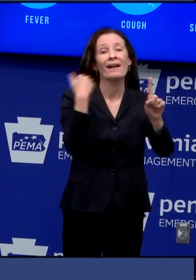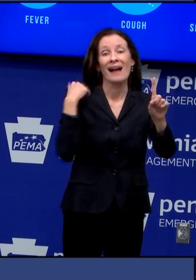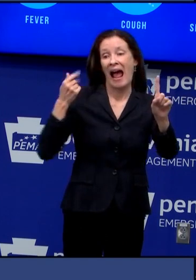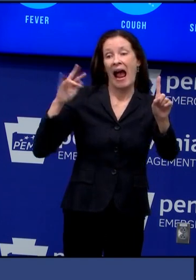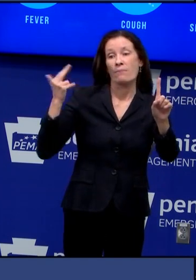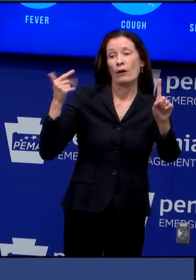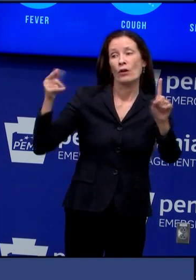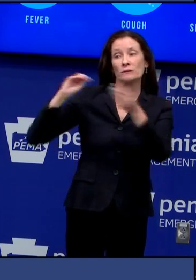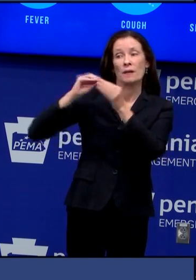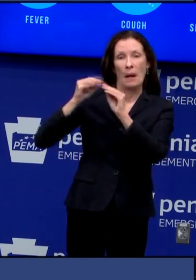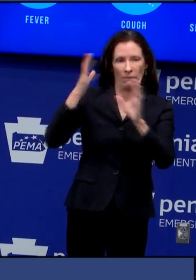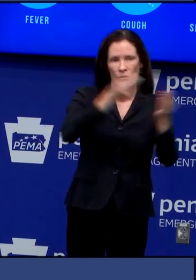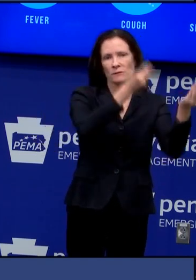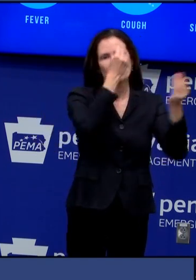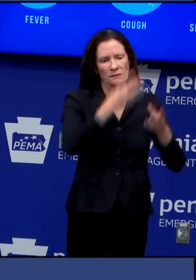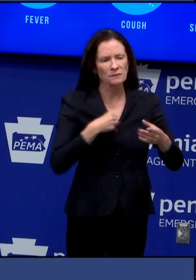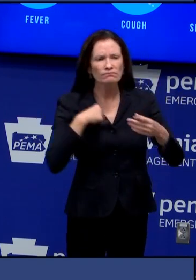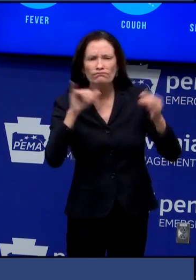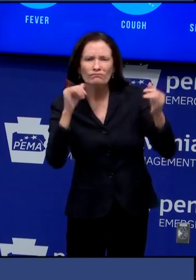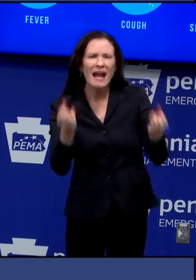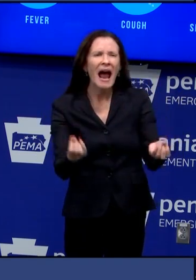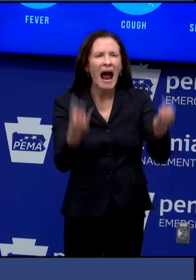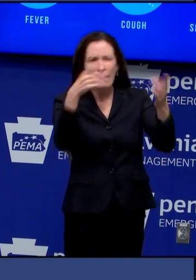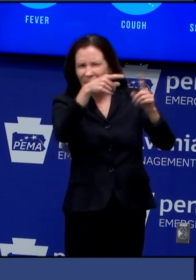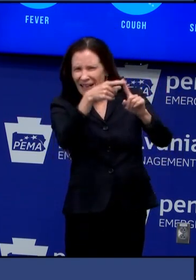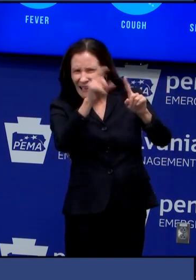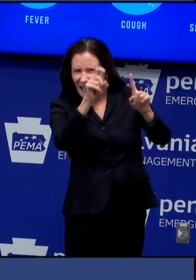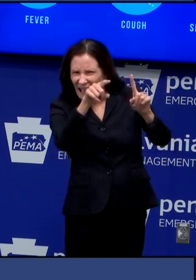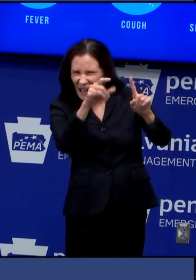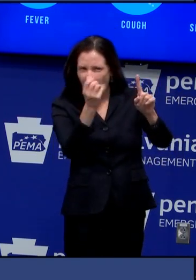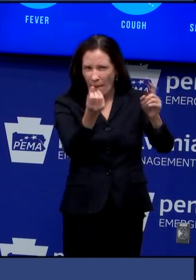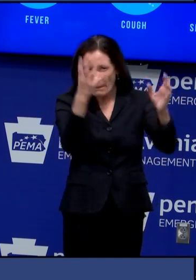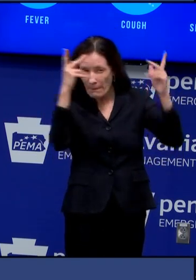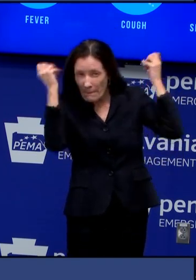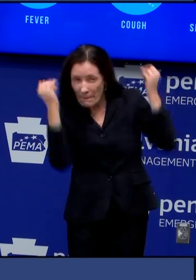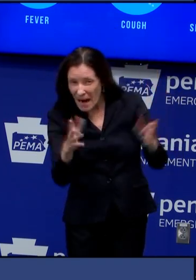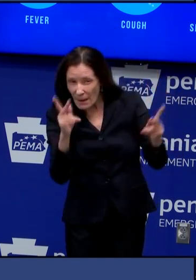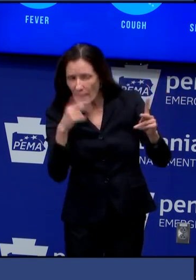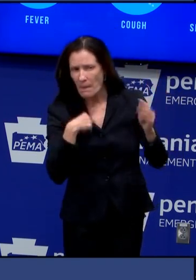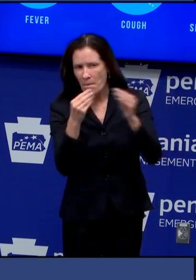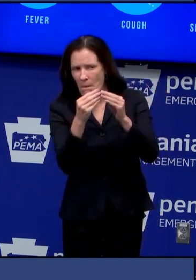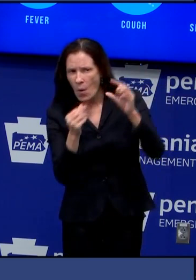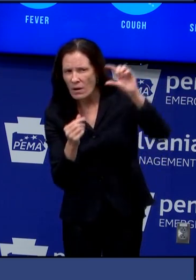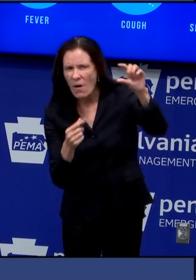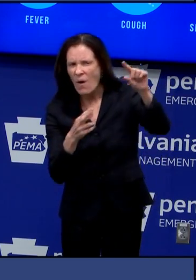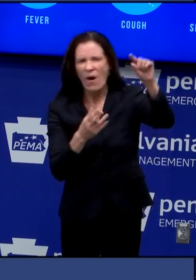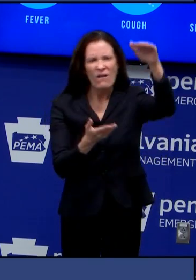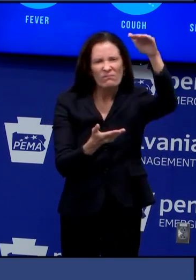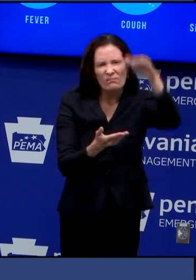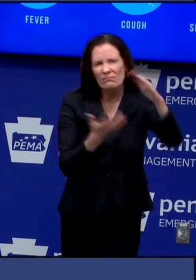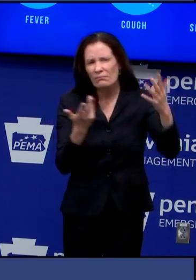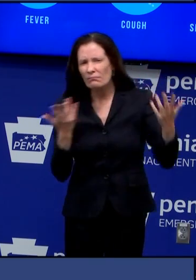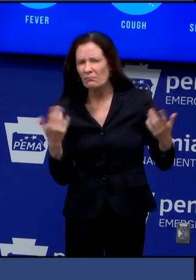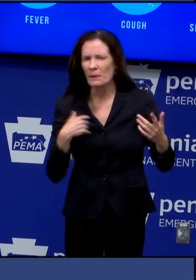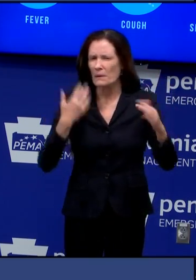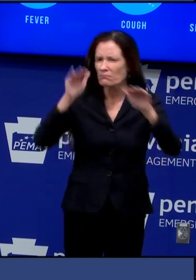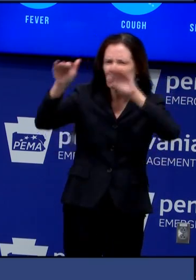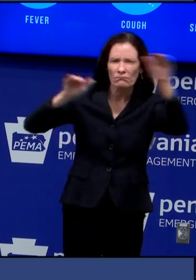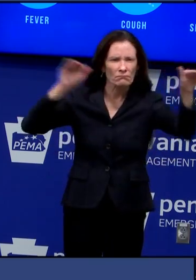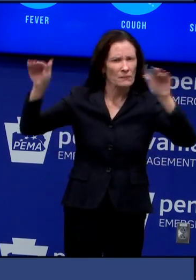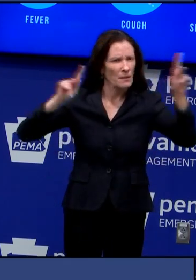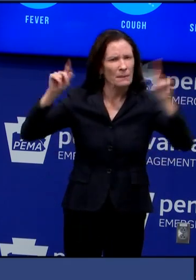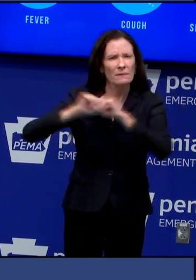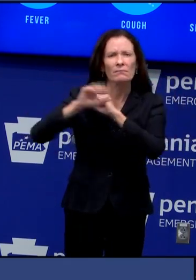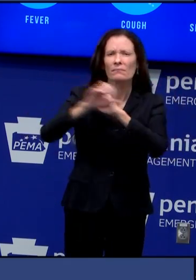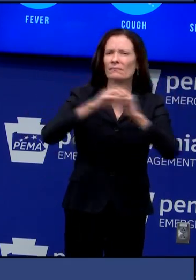funds to increase their staffing or equipment or communications to voters or third-party services to help process